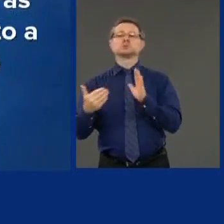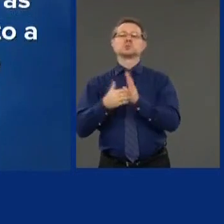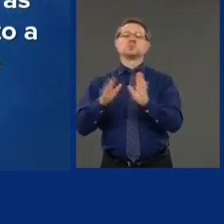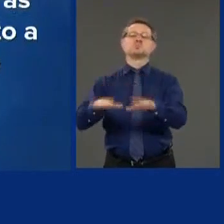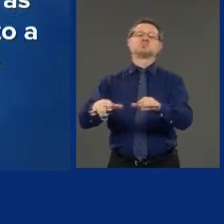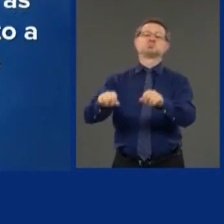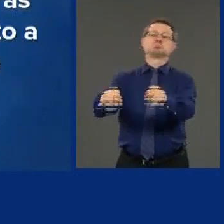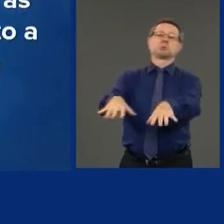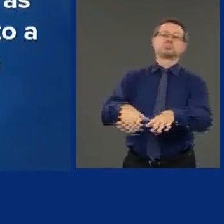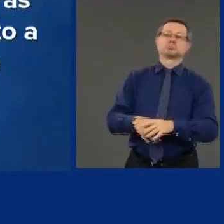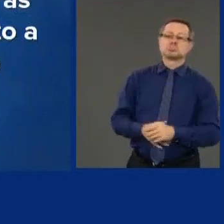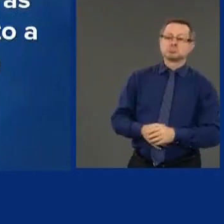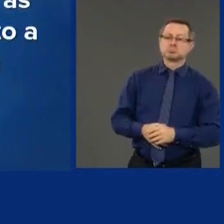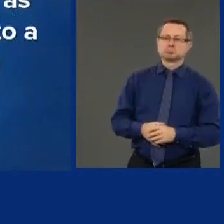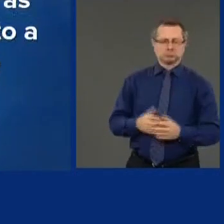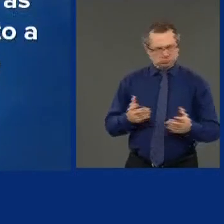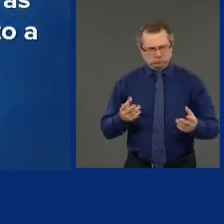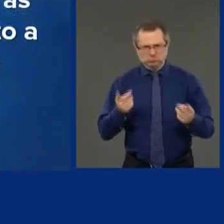It came out of the blue.